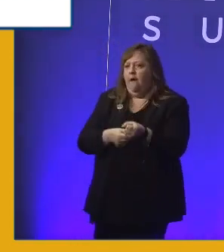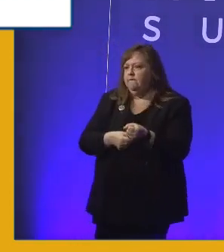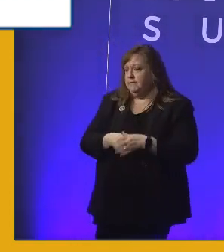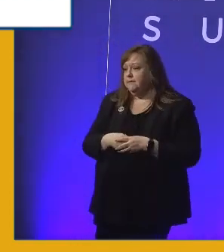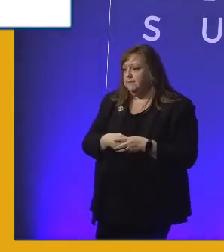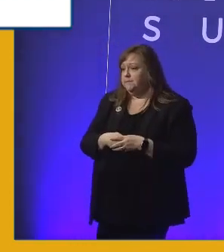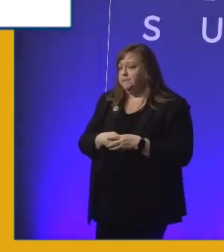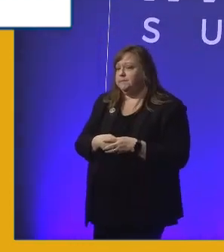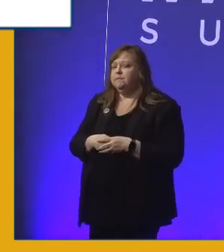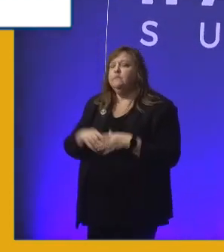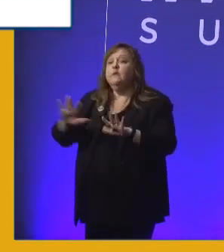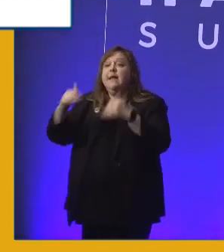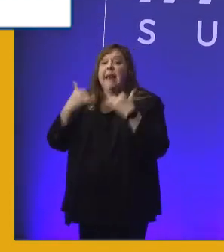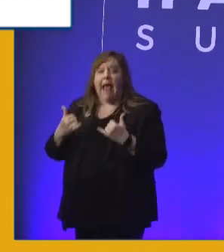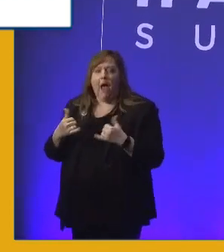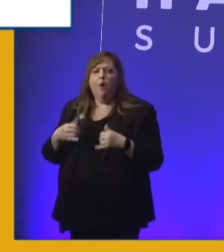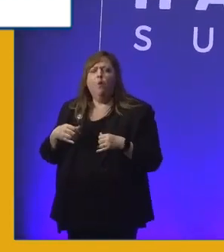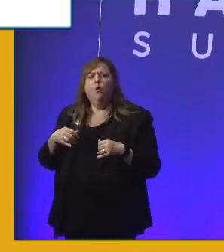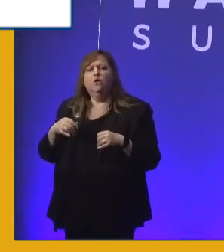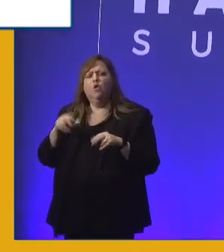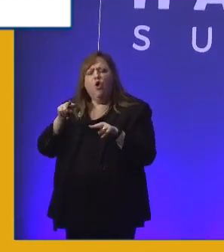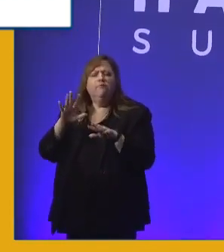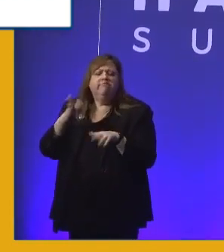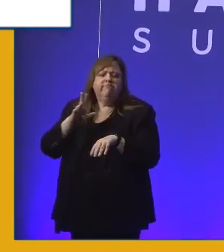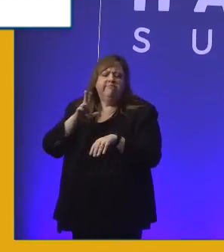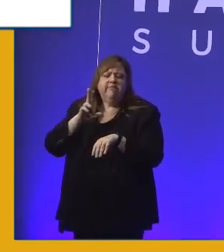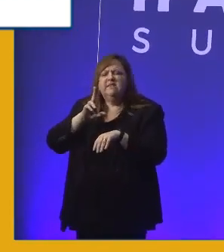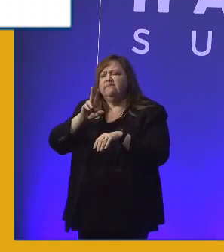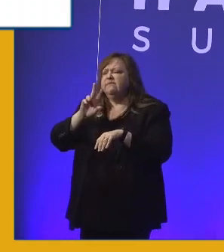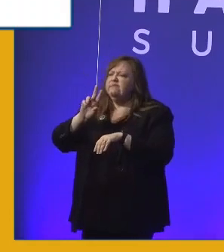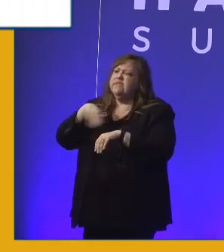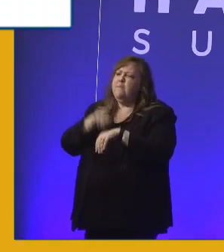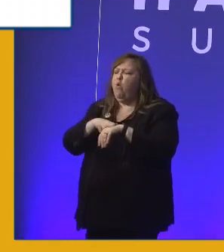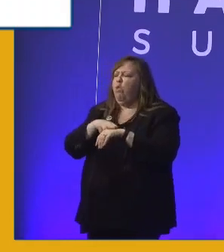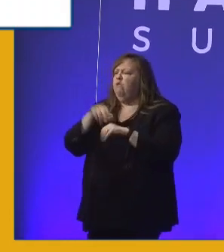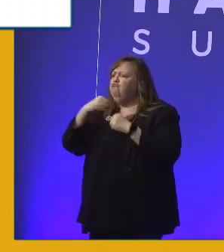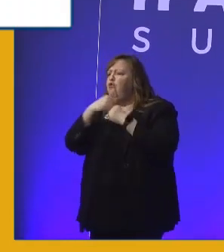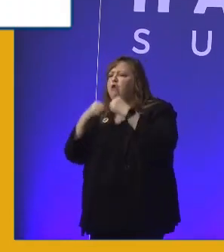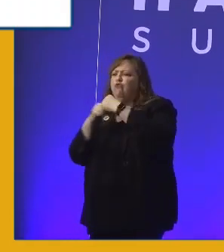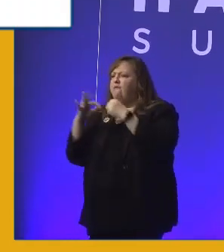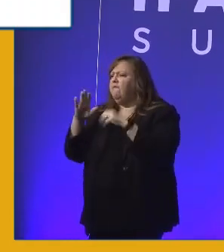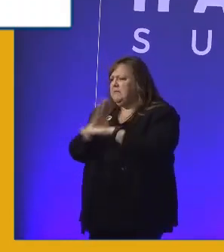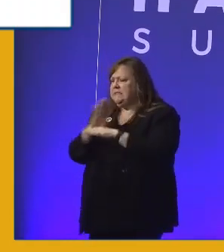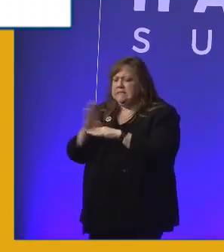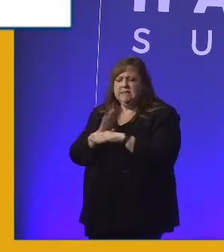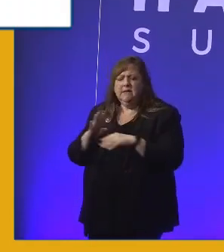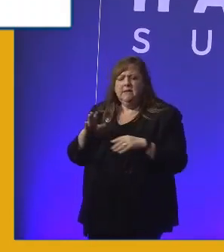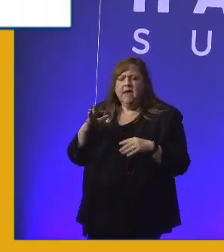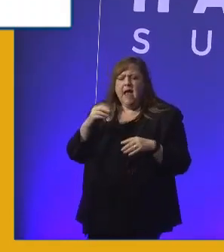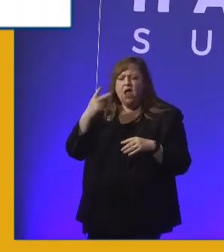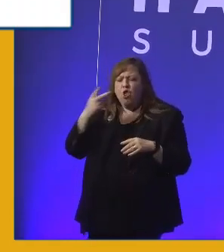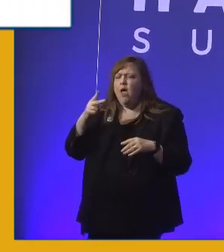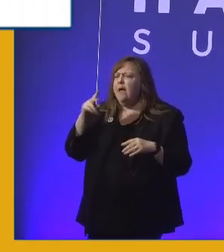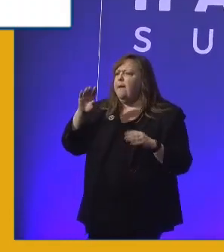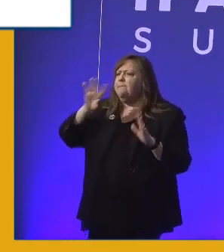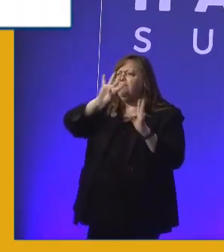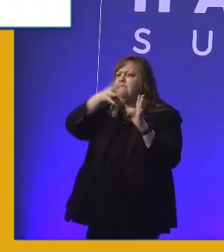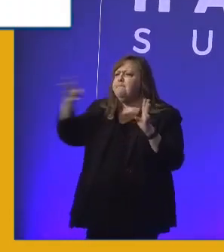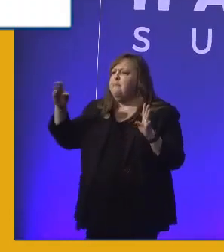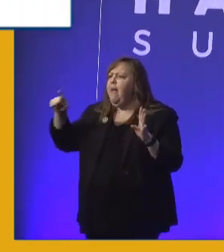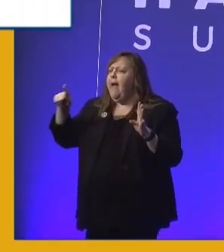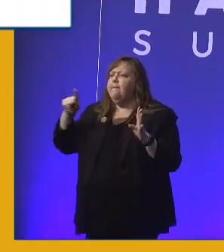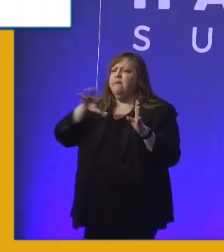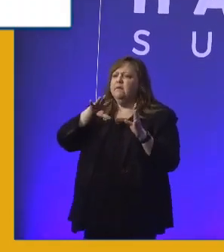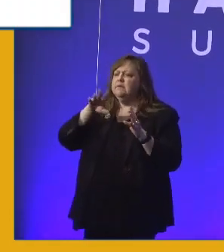So, let's take a look at the kind of a typical structure of a business. And let's start mapping accessibility and disability